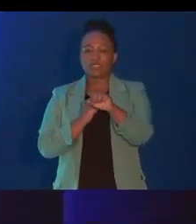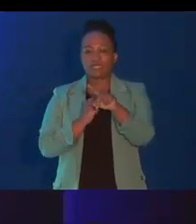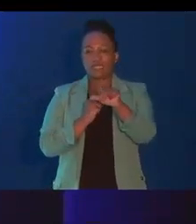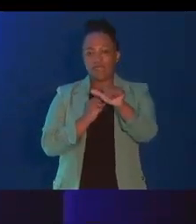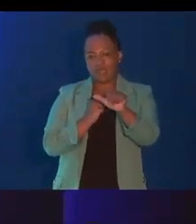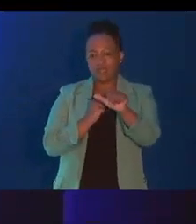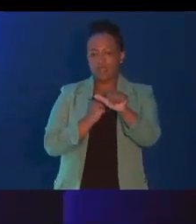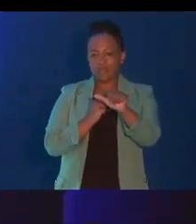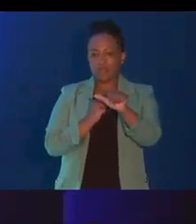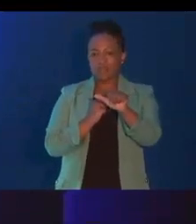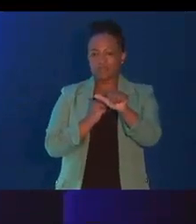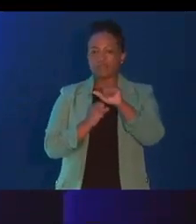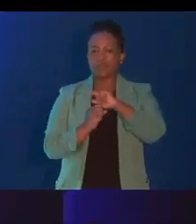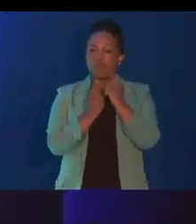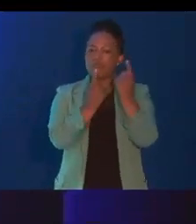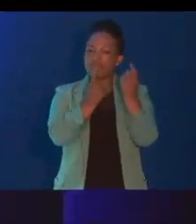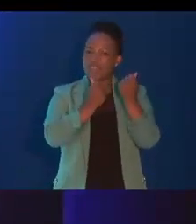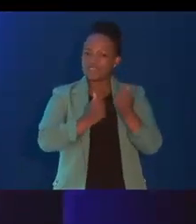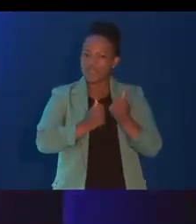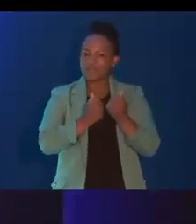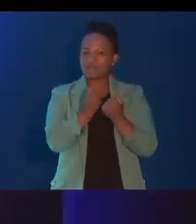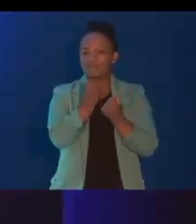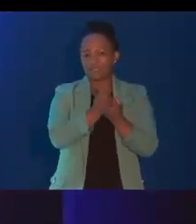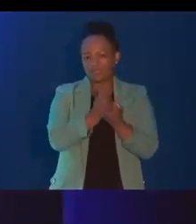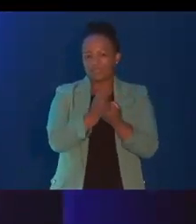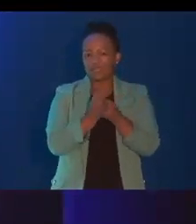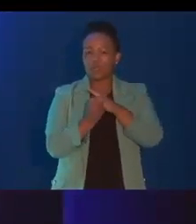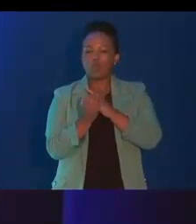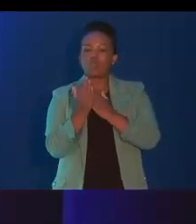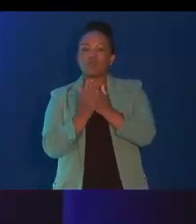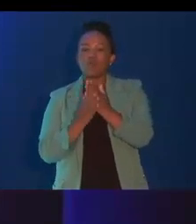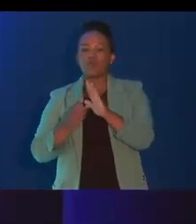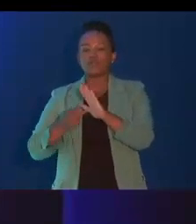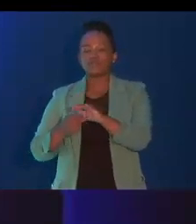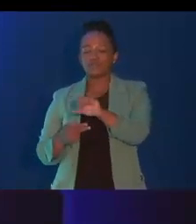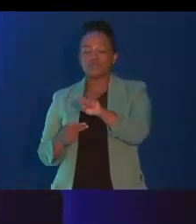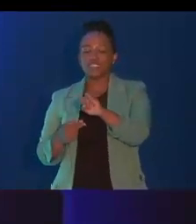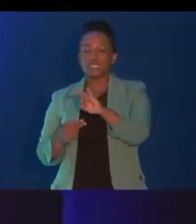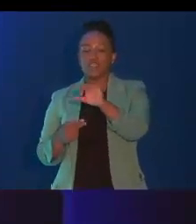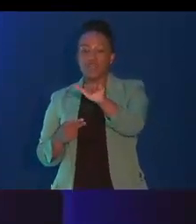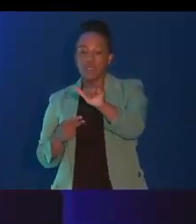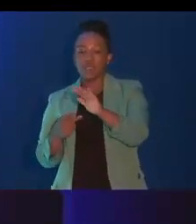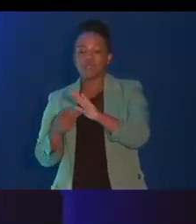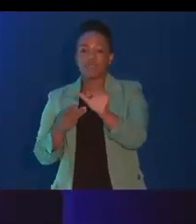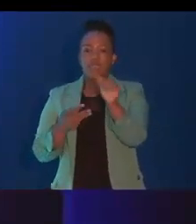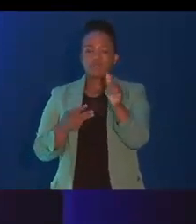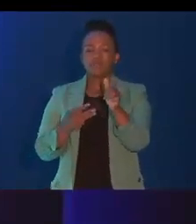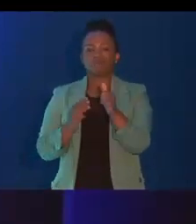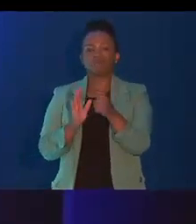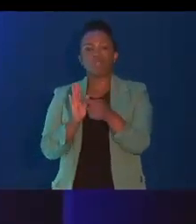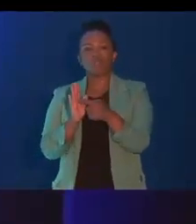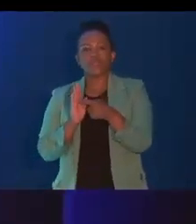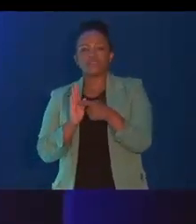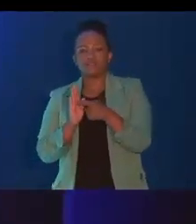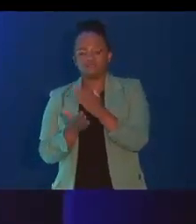backstopped by finance and supplier credit guarantees through CIFAR and our credit guarantee scheme. We want to